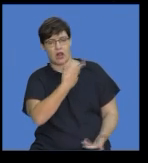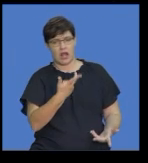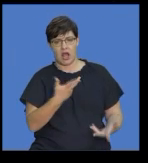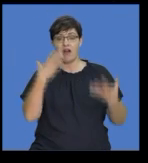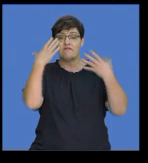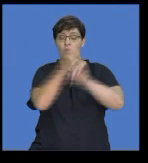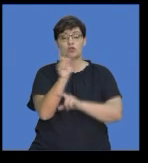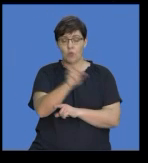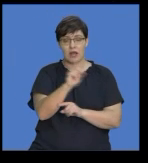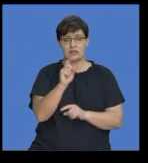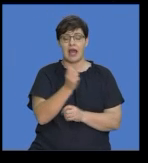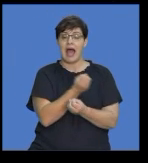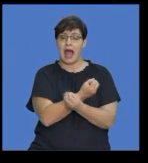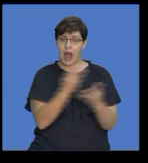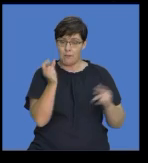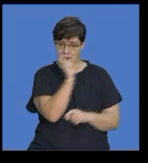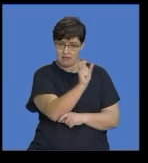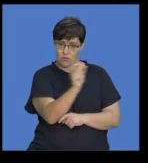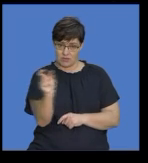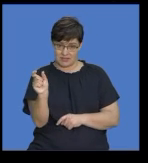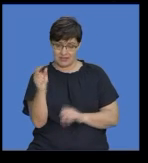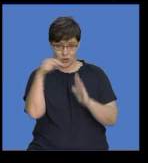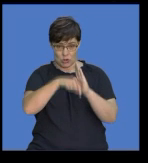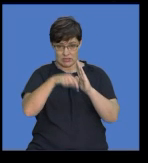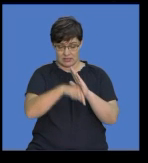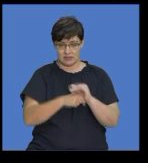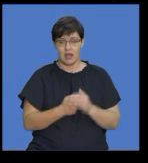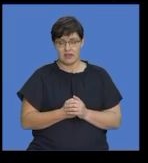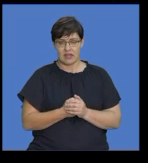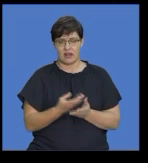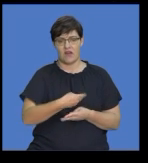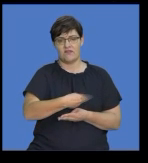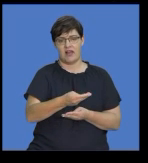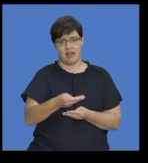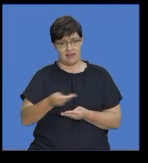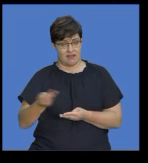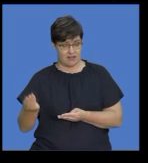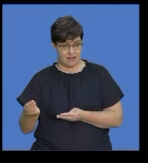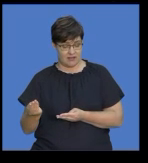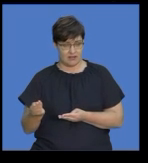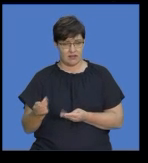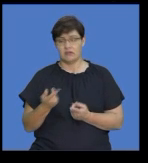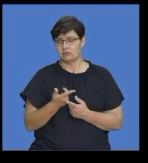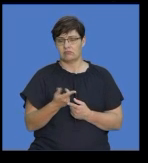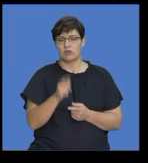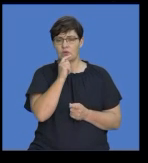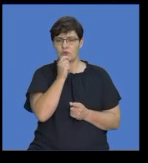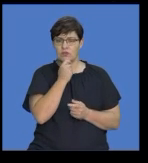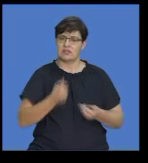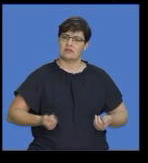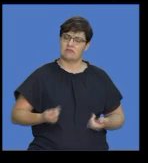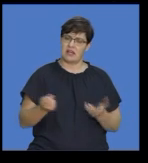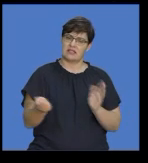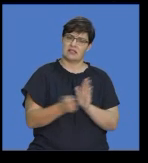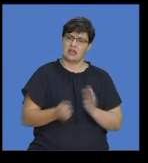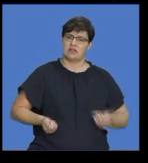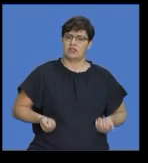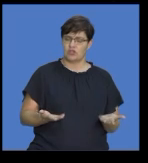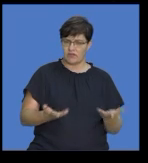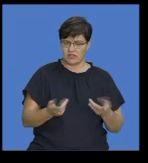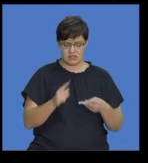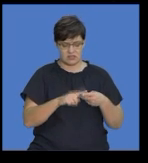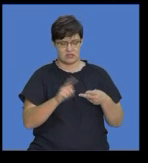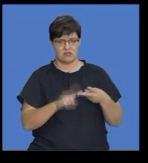content. Then, a flyer. A flyer could be used to sell a service or whatever it is, or focus, or